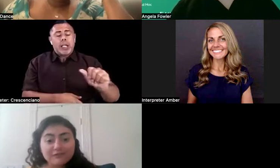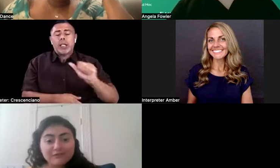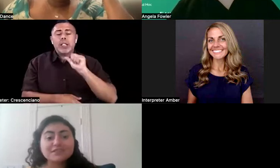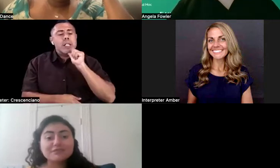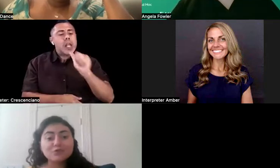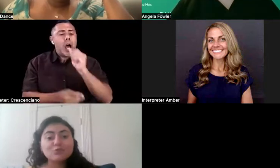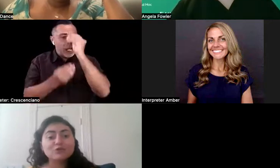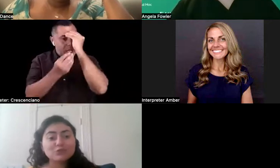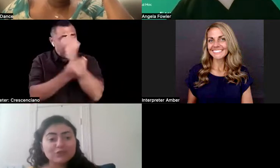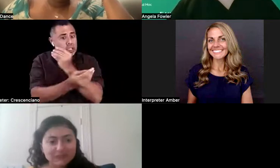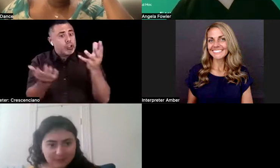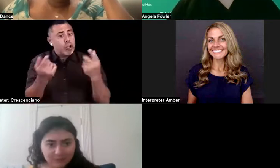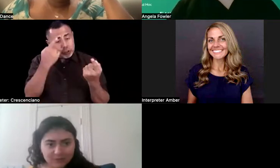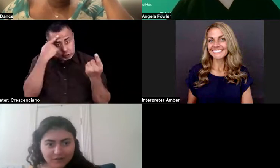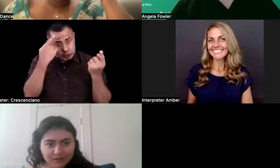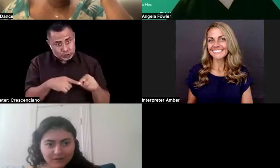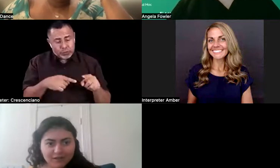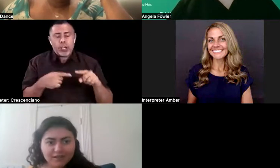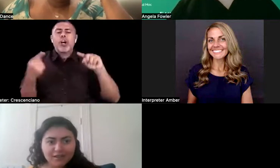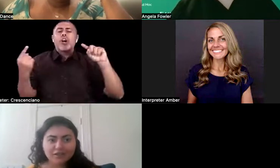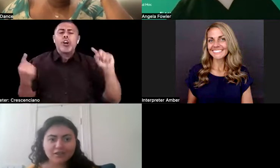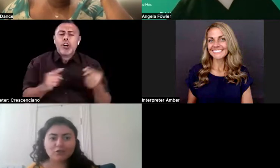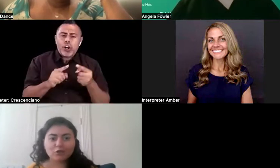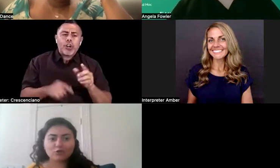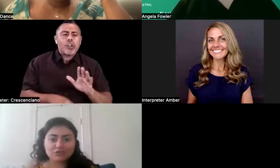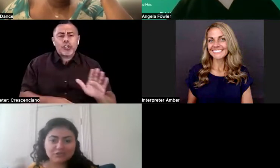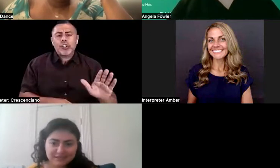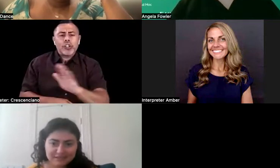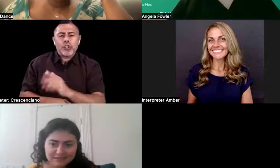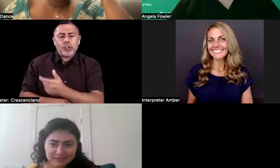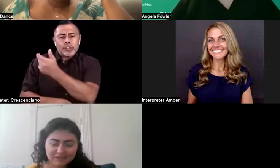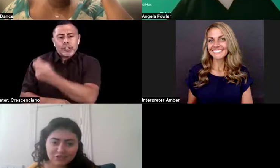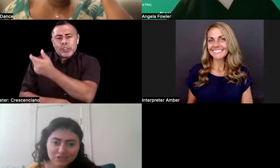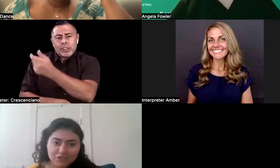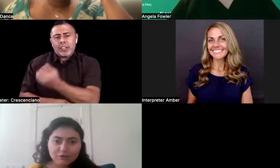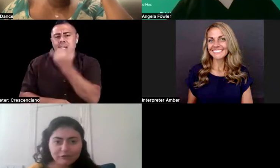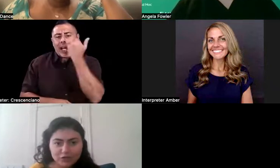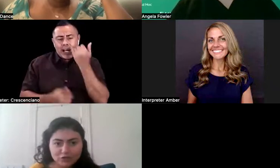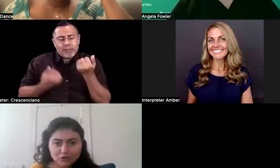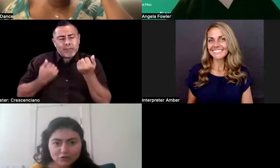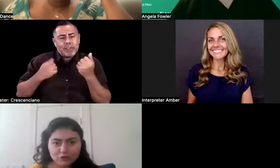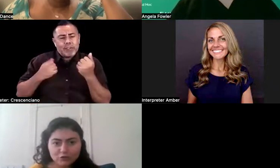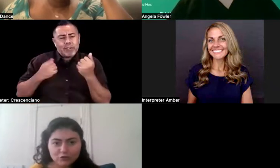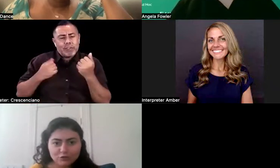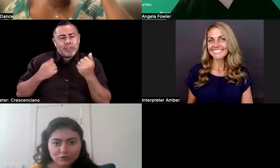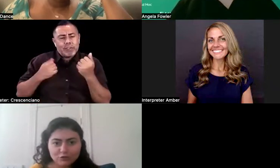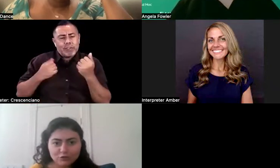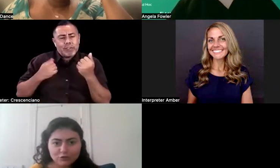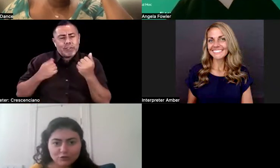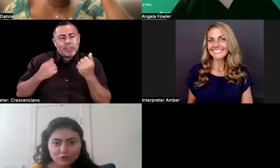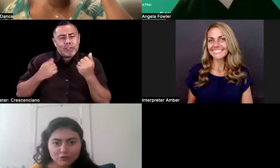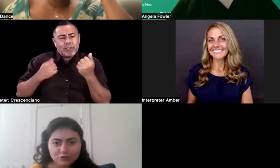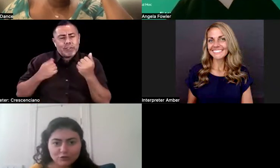benefits if you were to get them. So signing that can prevent you from actually